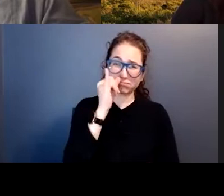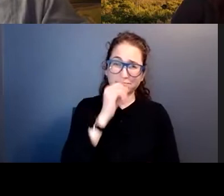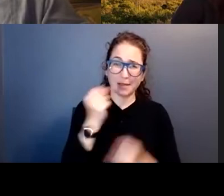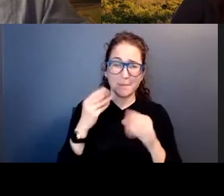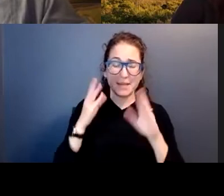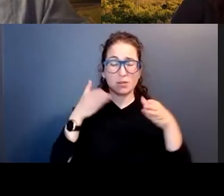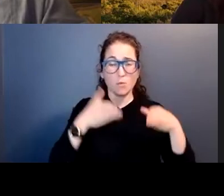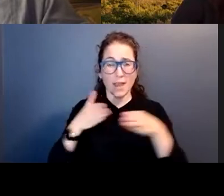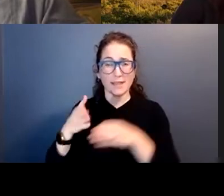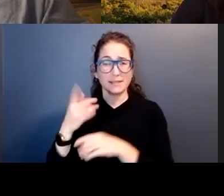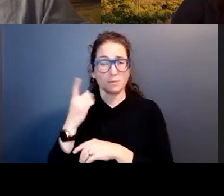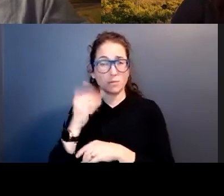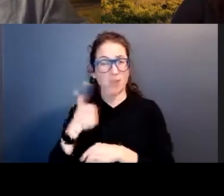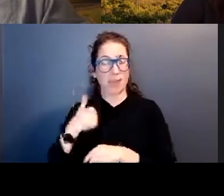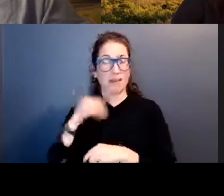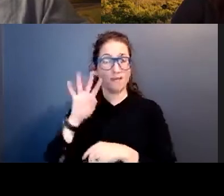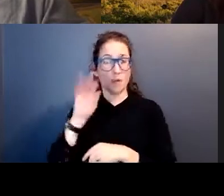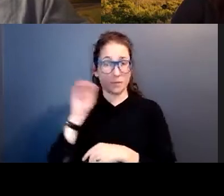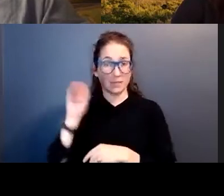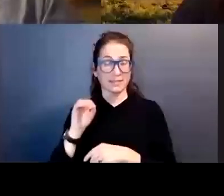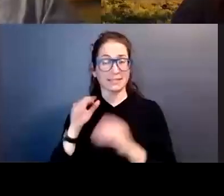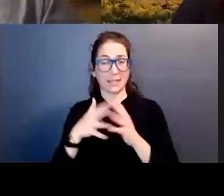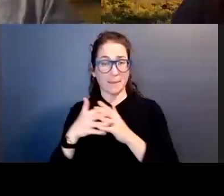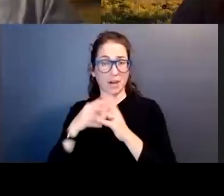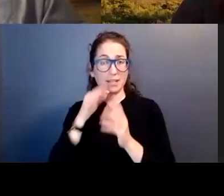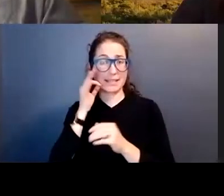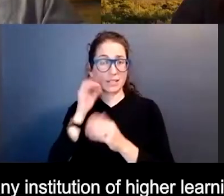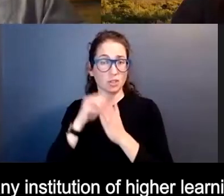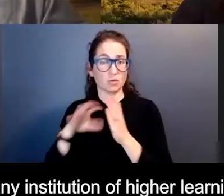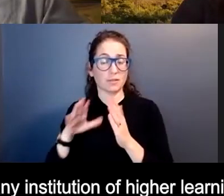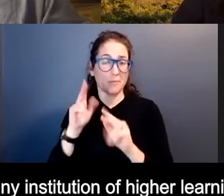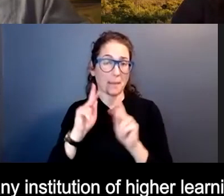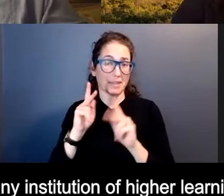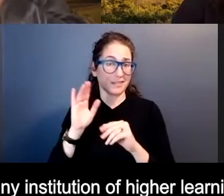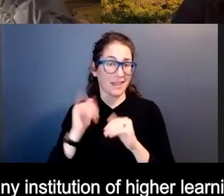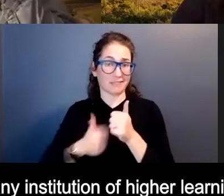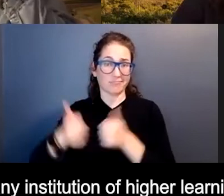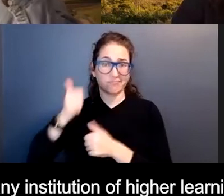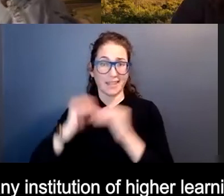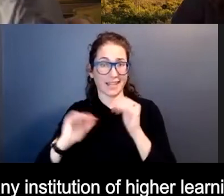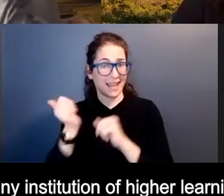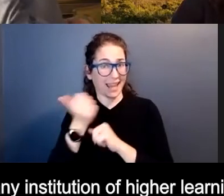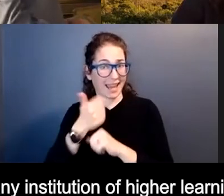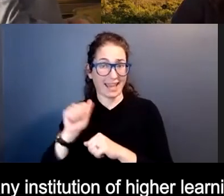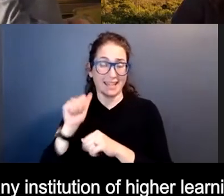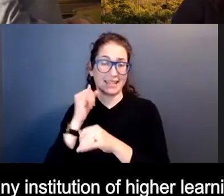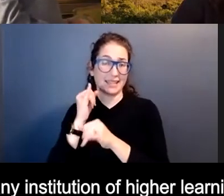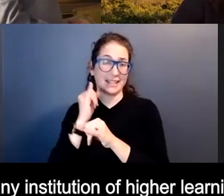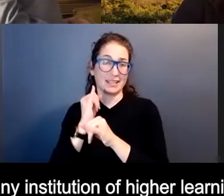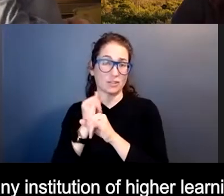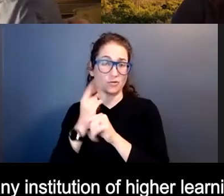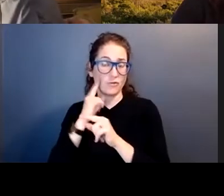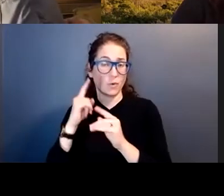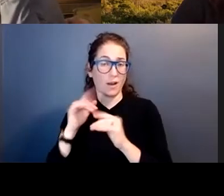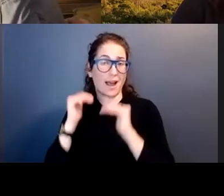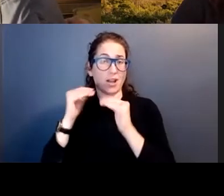we have, um, a 4% American Indian student population. That's higher than any institution of higher learning in the state of California. Most are